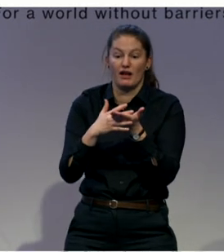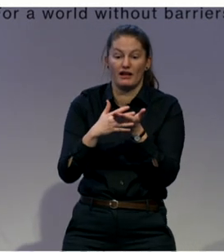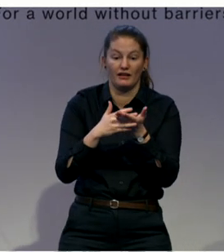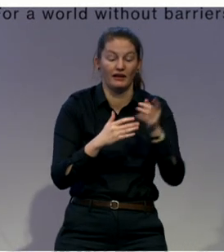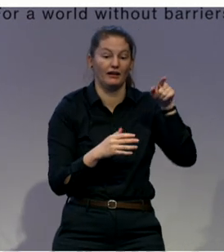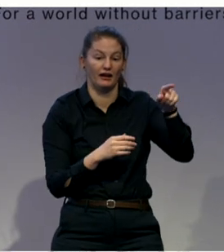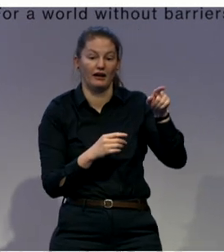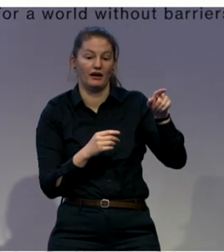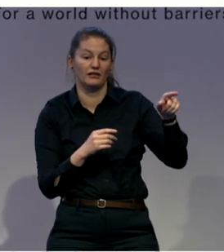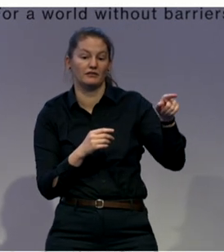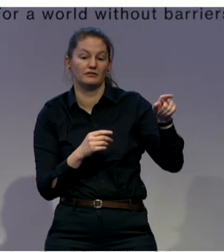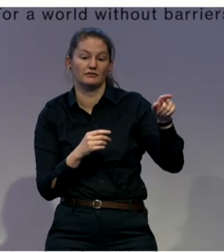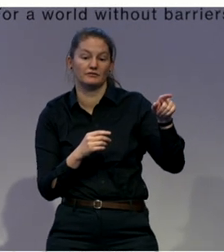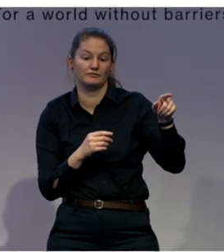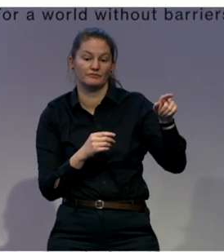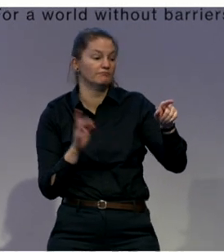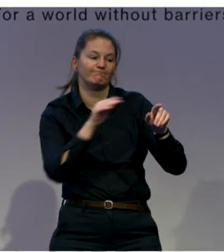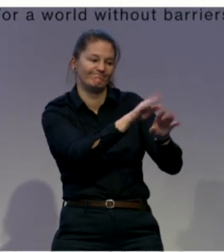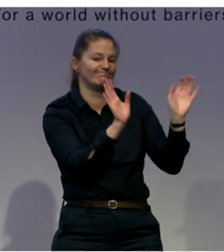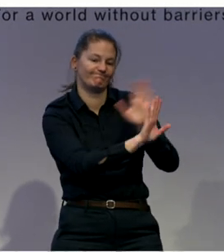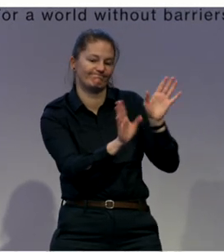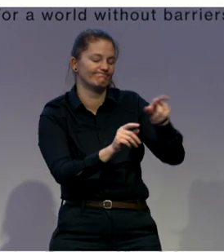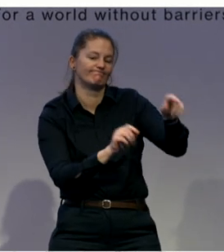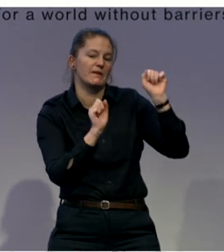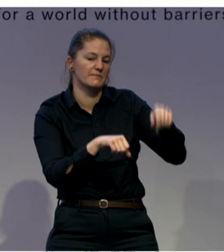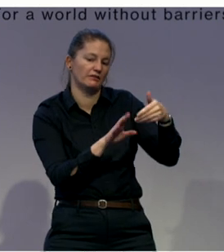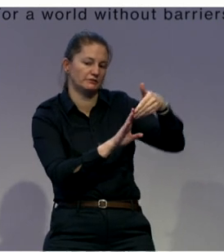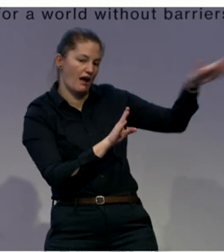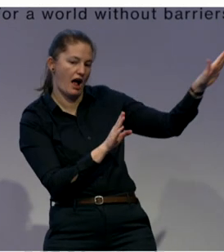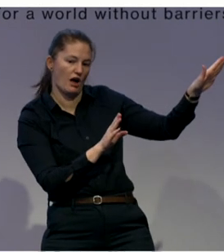that to another group of people, news would have been different.